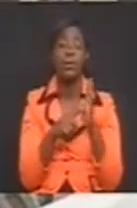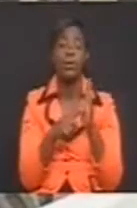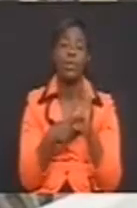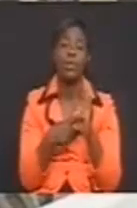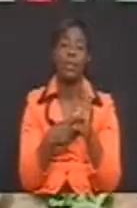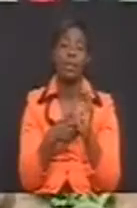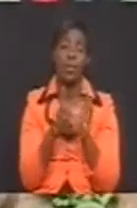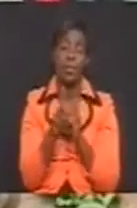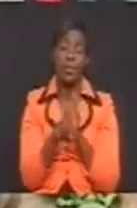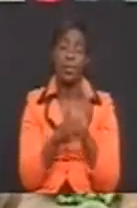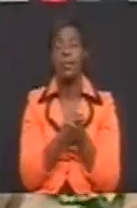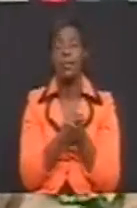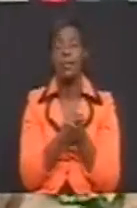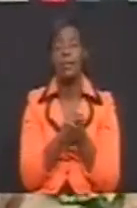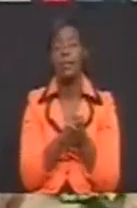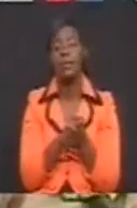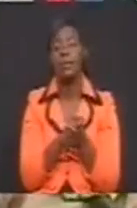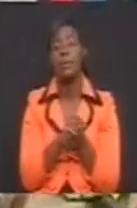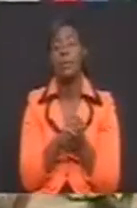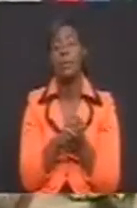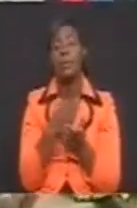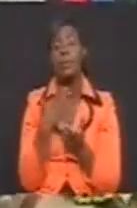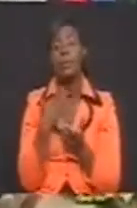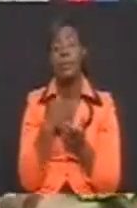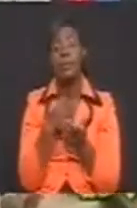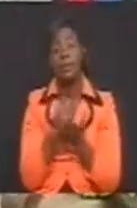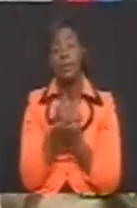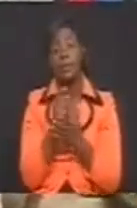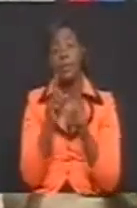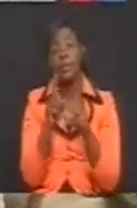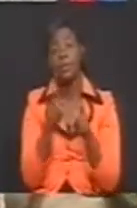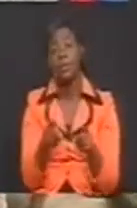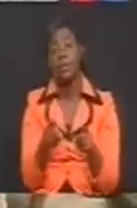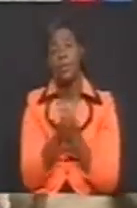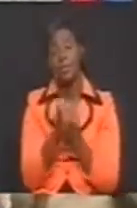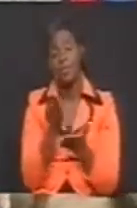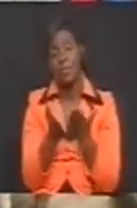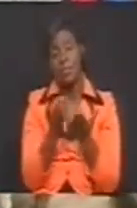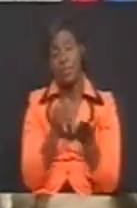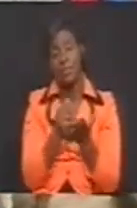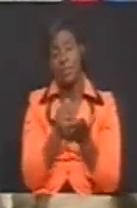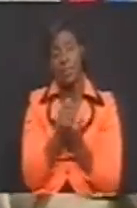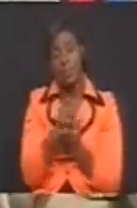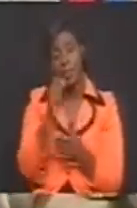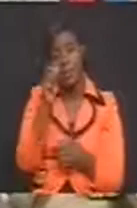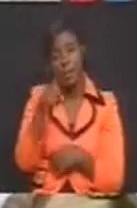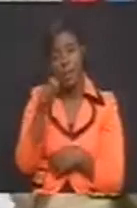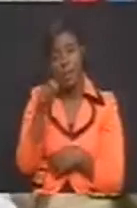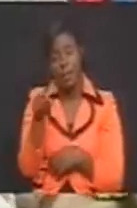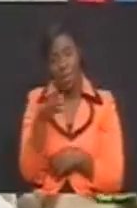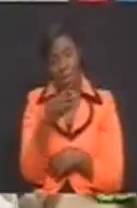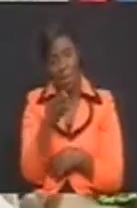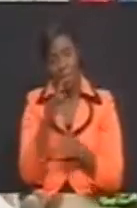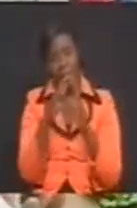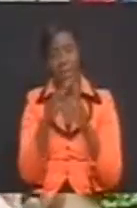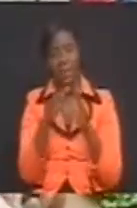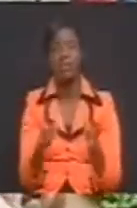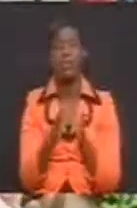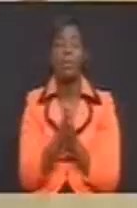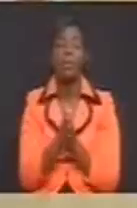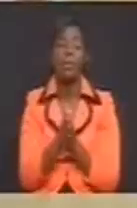measured by the economic consumption of households such as iron roofs, fees for children, and livestock.